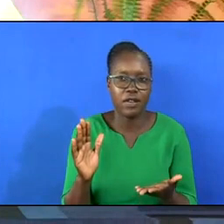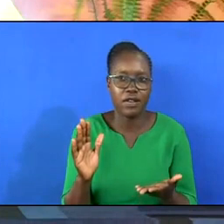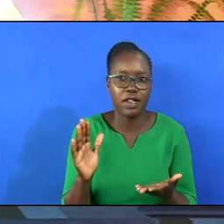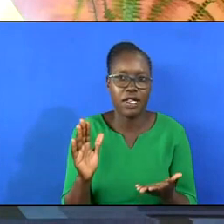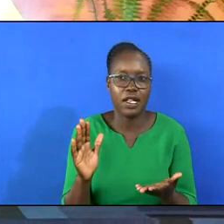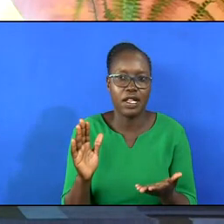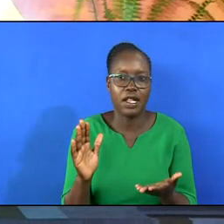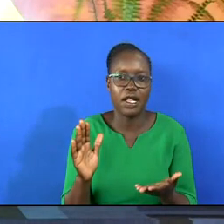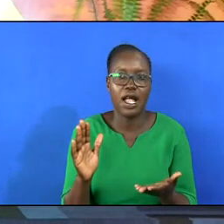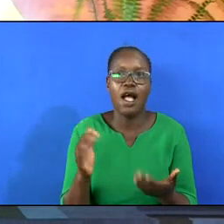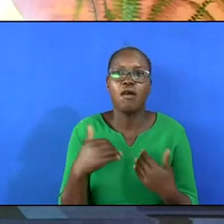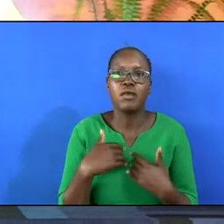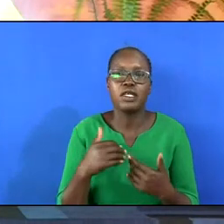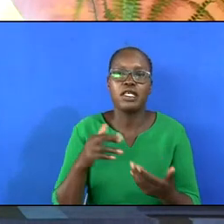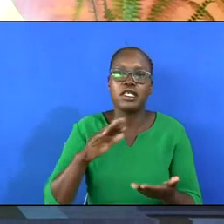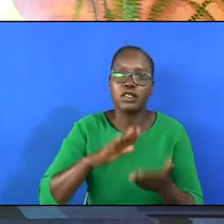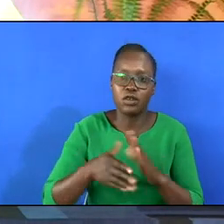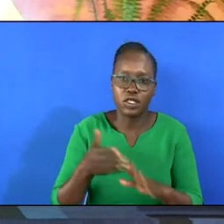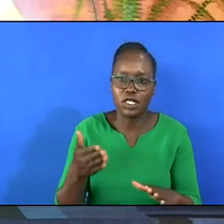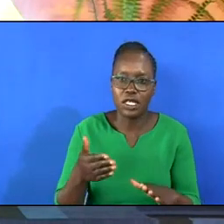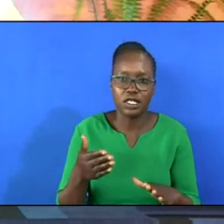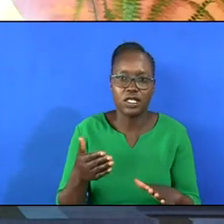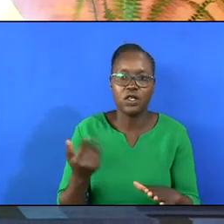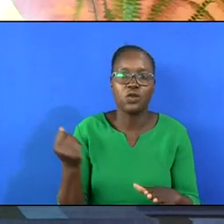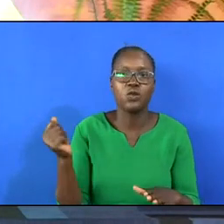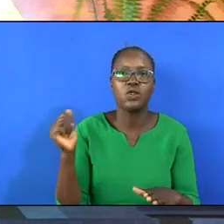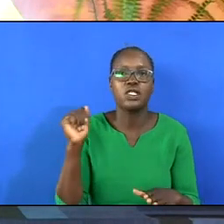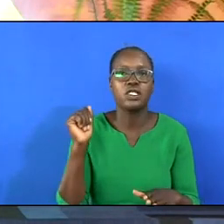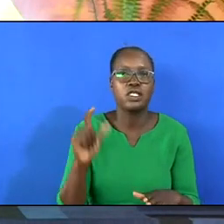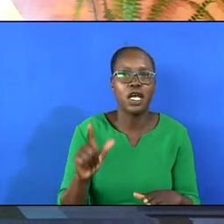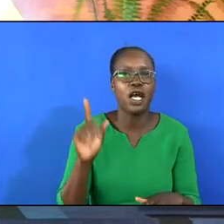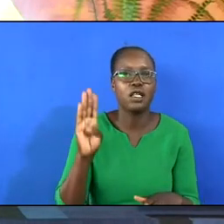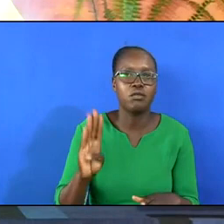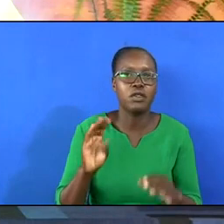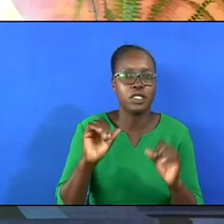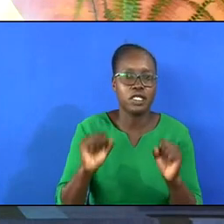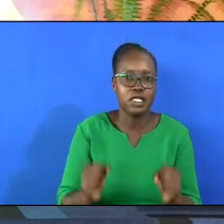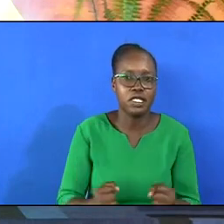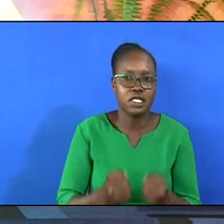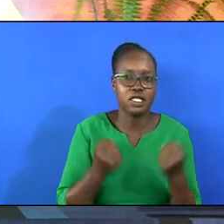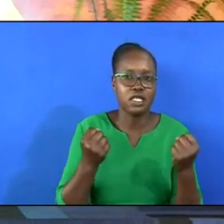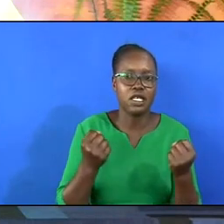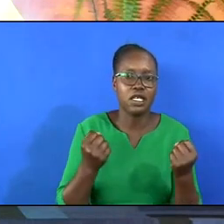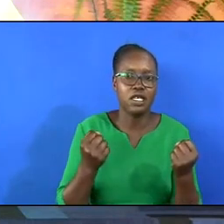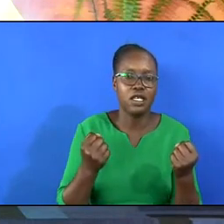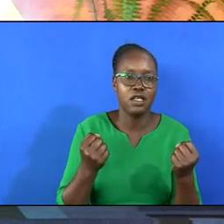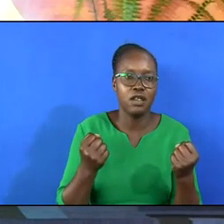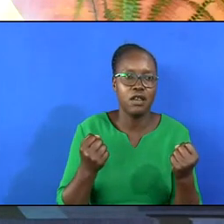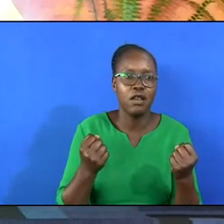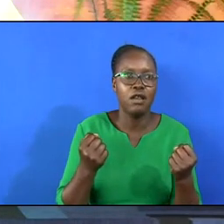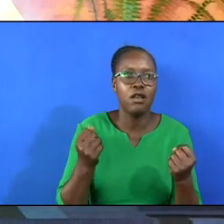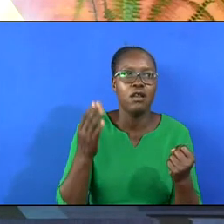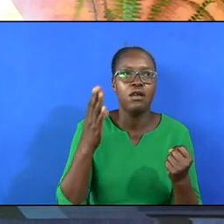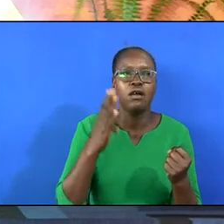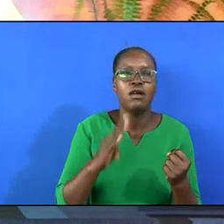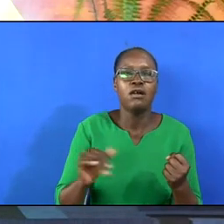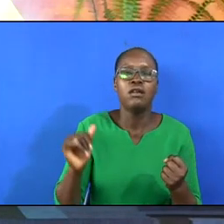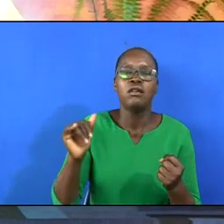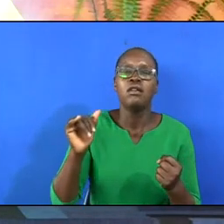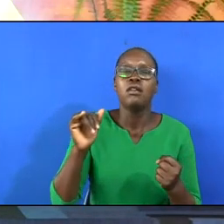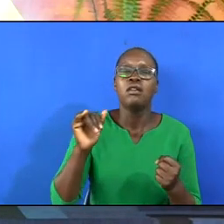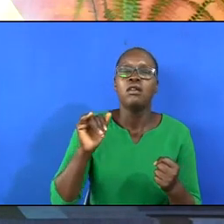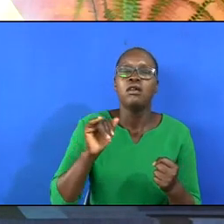having been reconciled we shall be saved